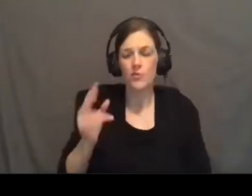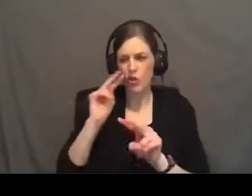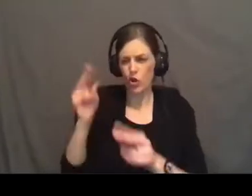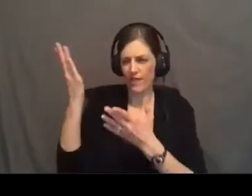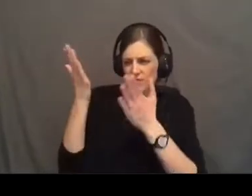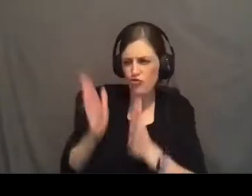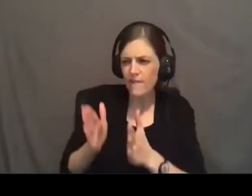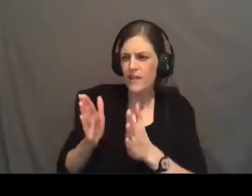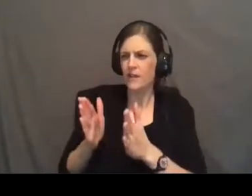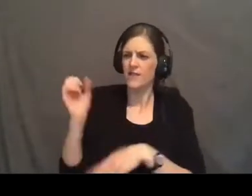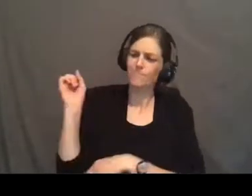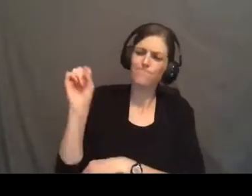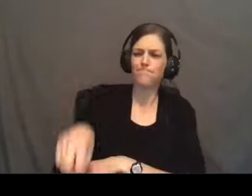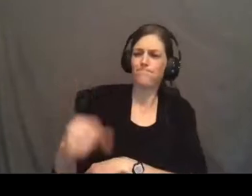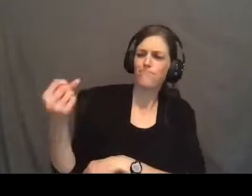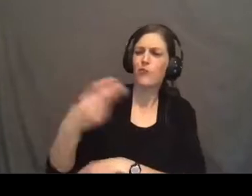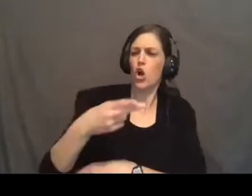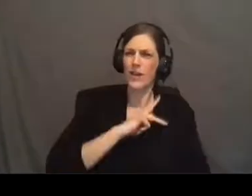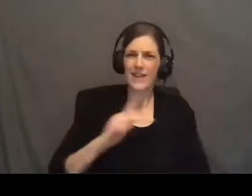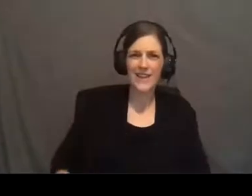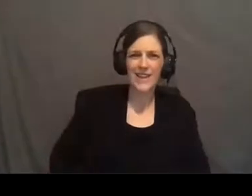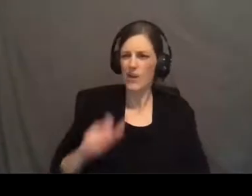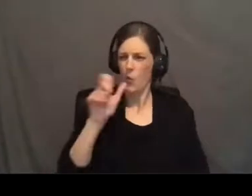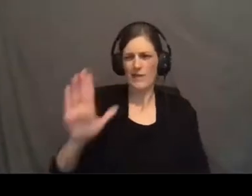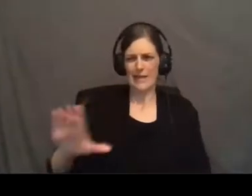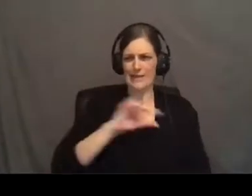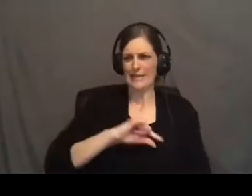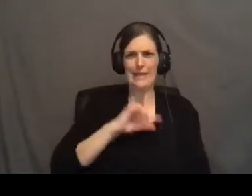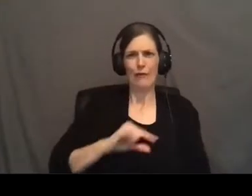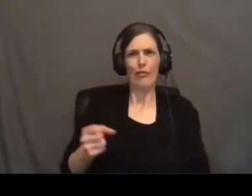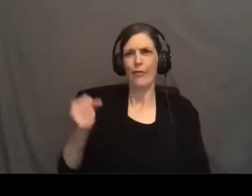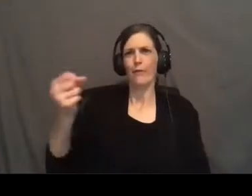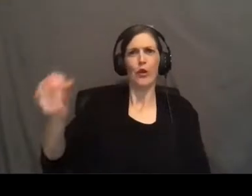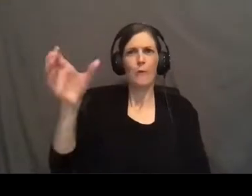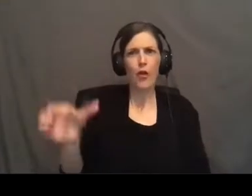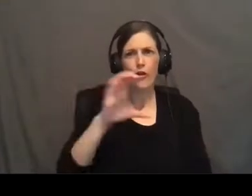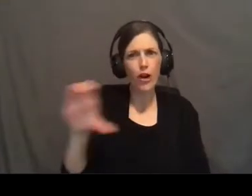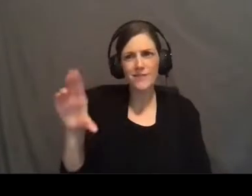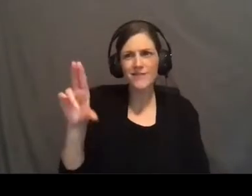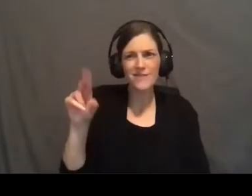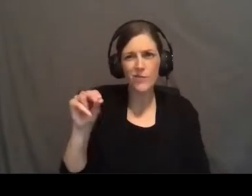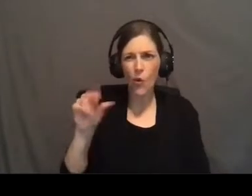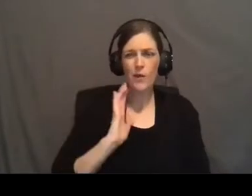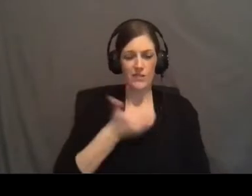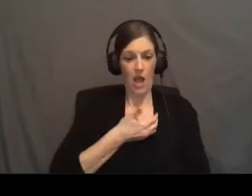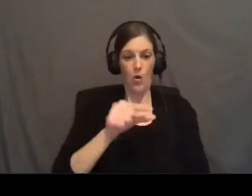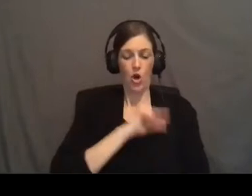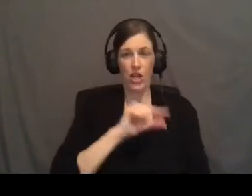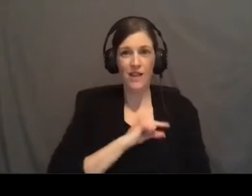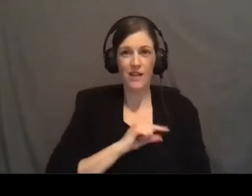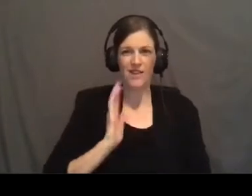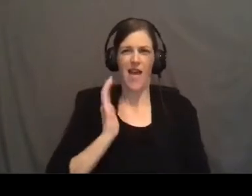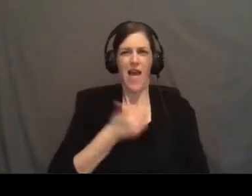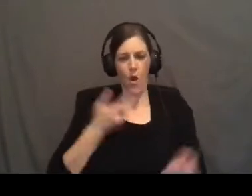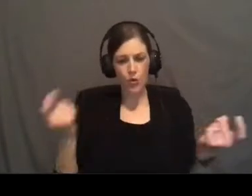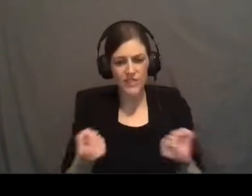conquering king it wasn't his guilt that put him there no it was our guilt it was our